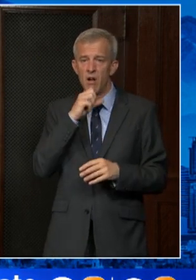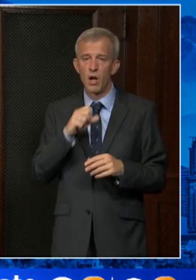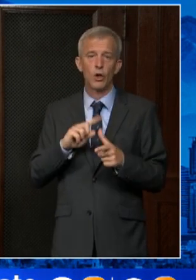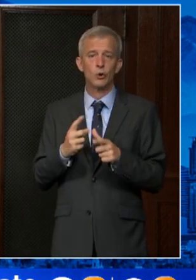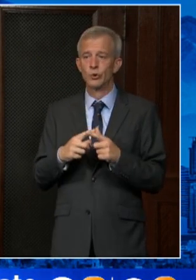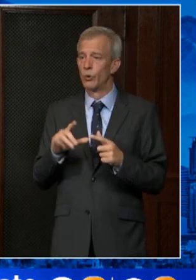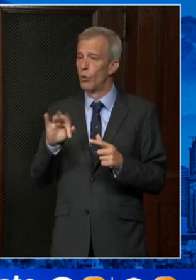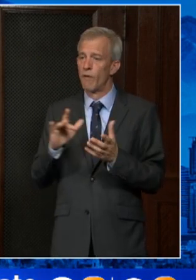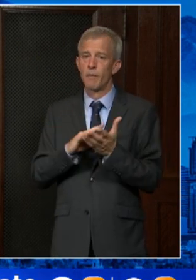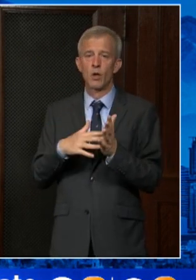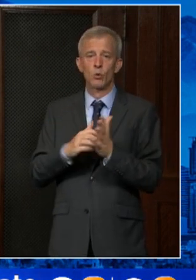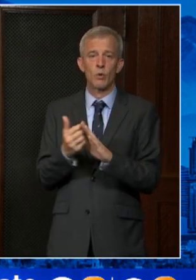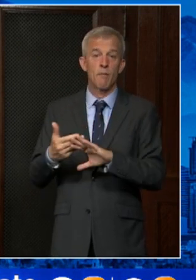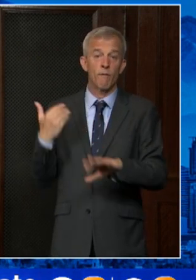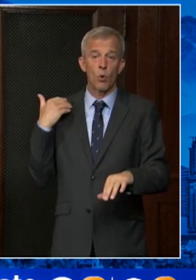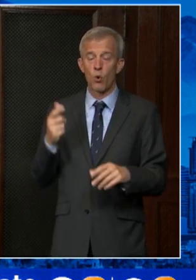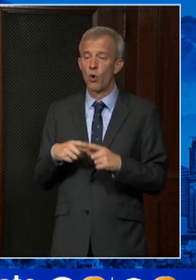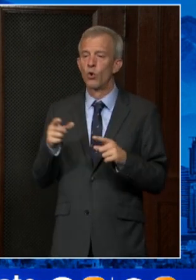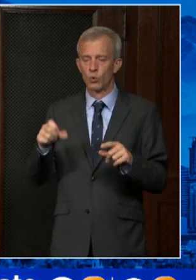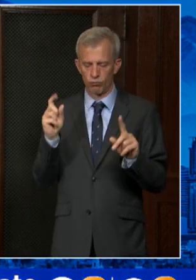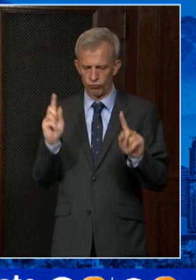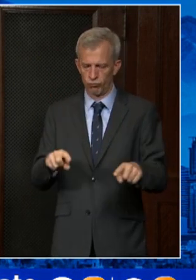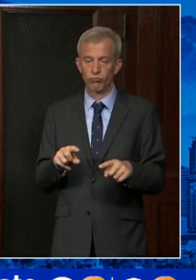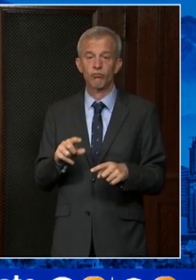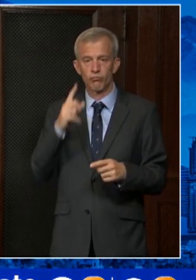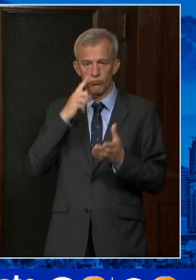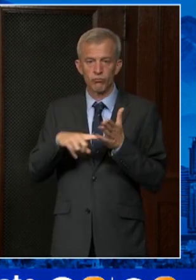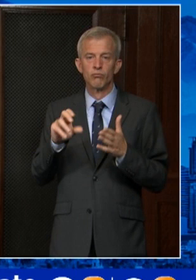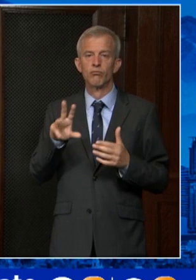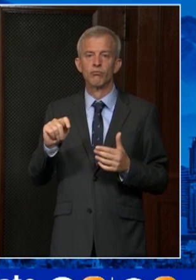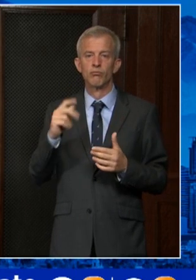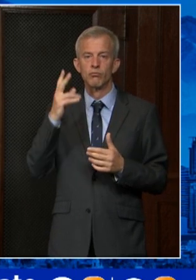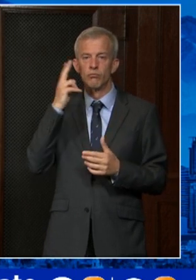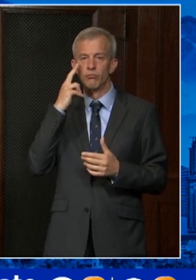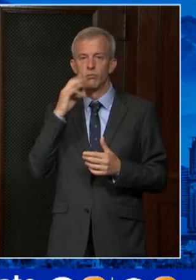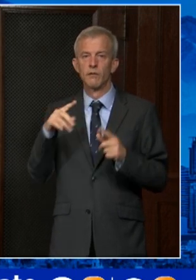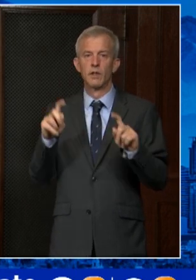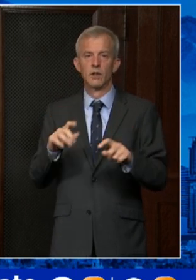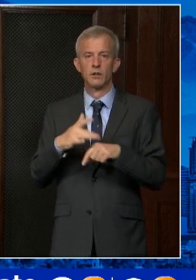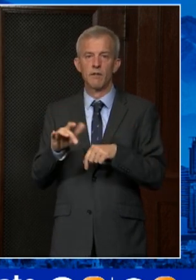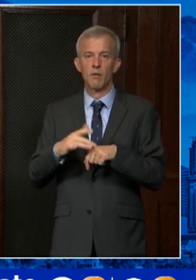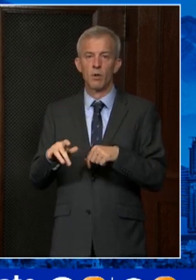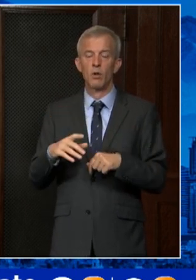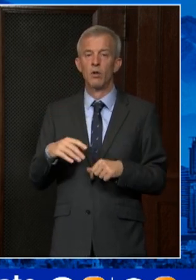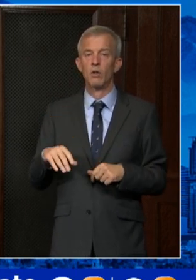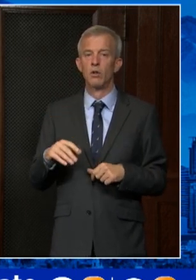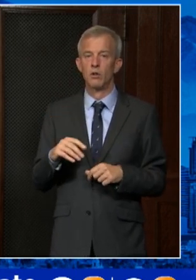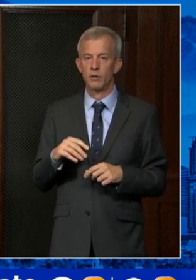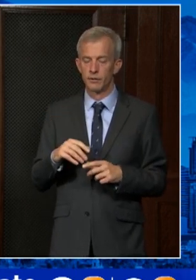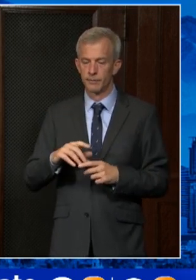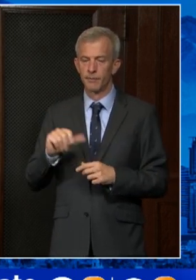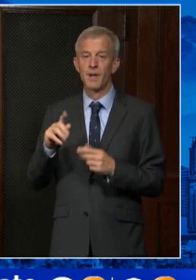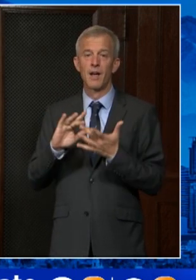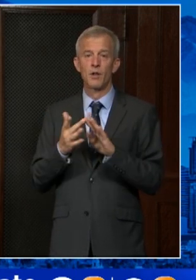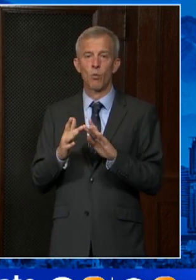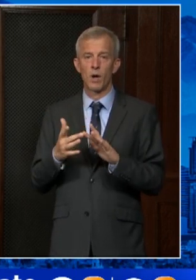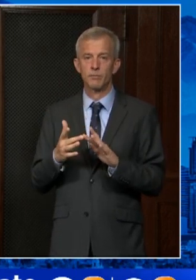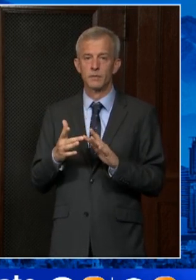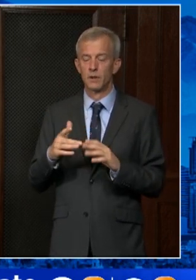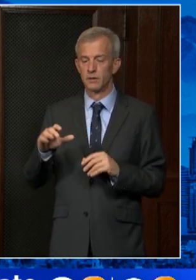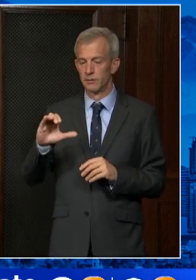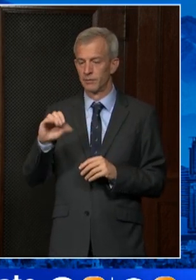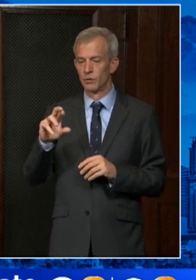condition, you can check out right now whether there's a test available for you at coronavirus.lacity.org